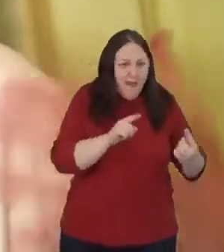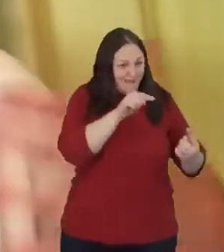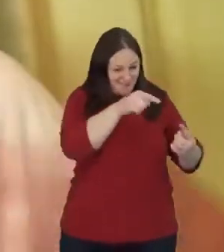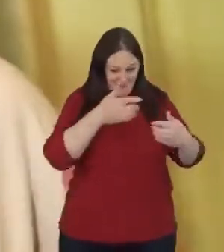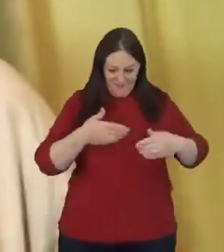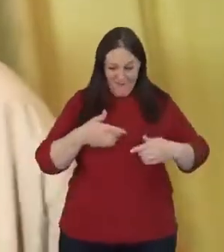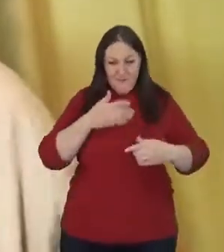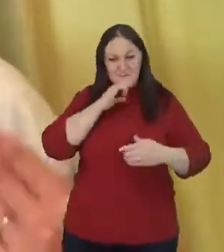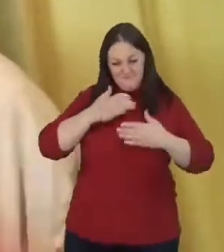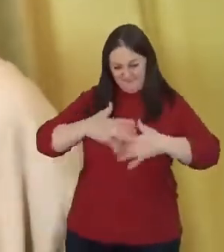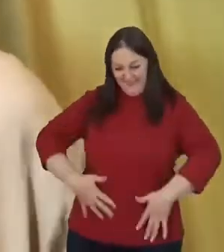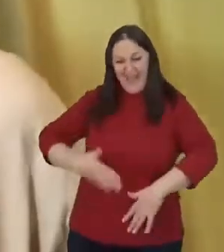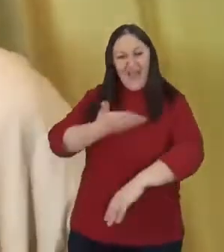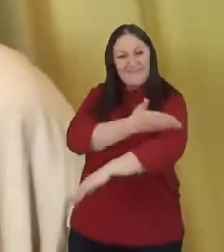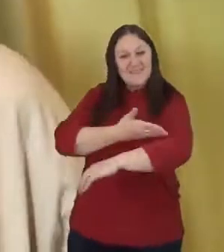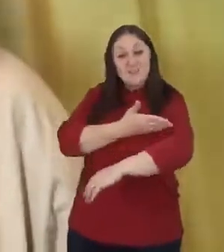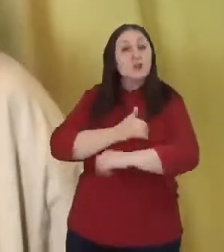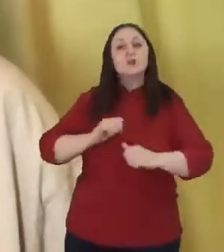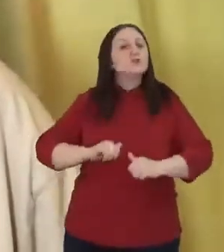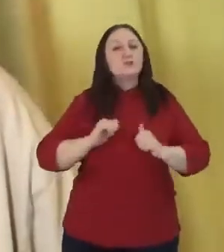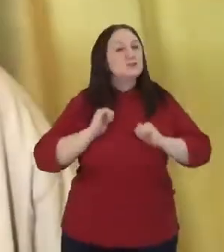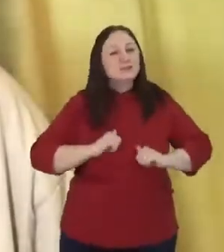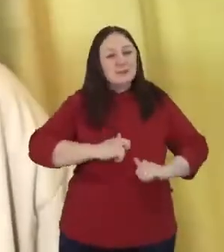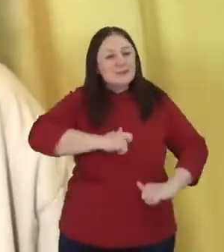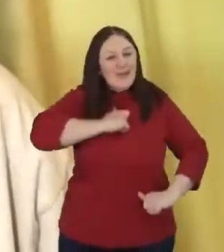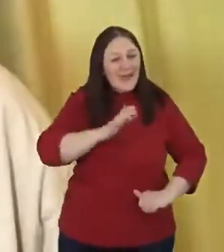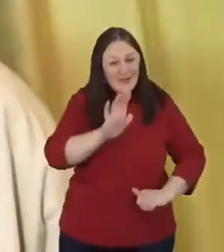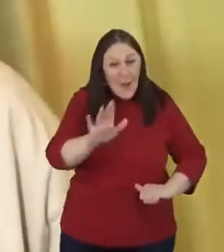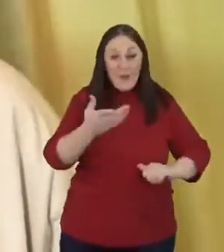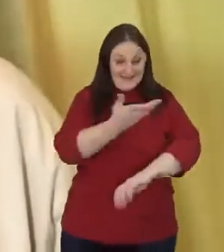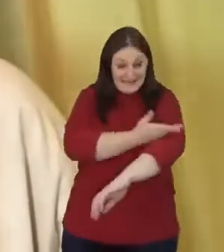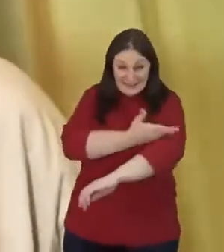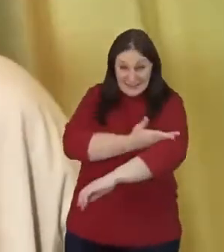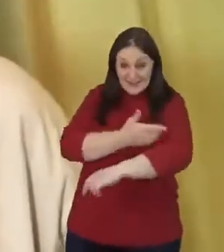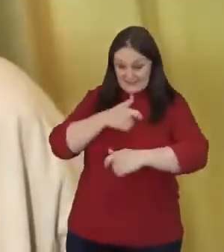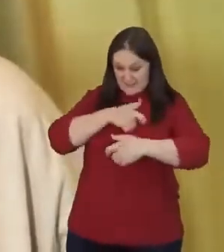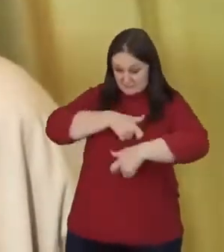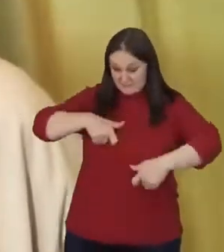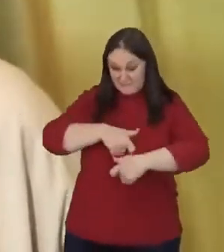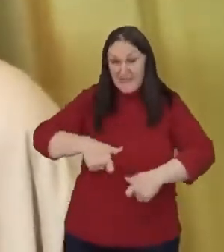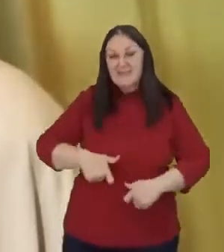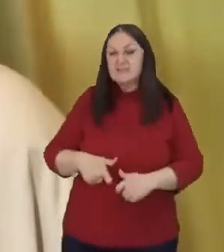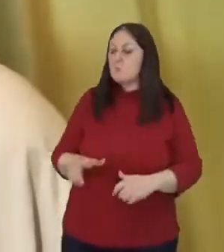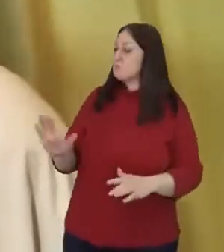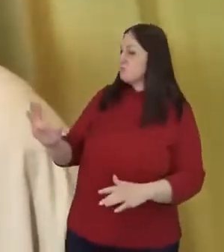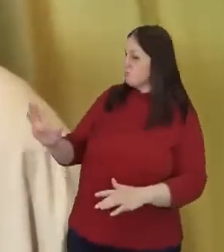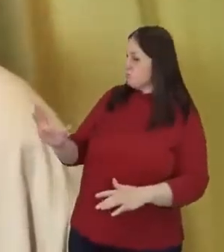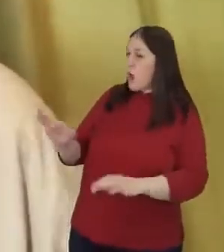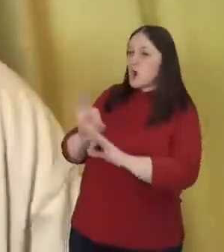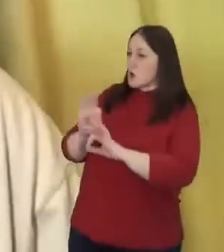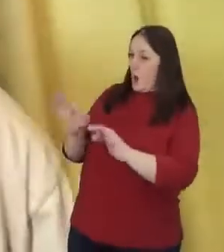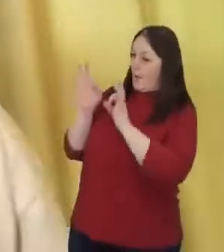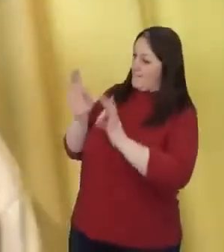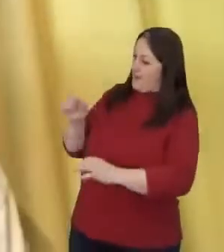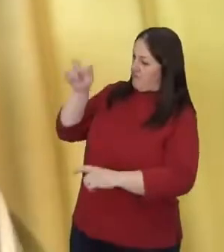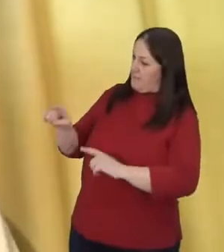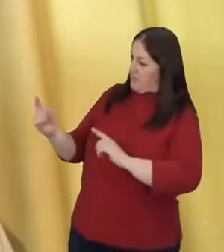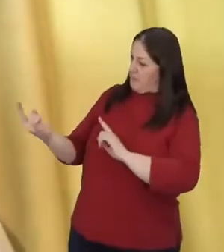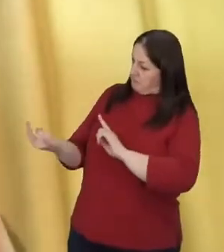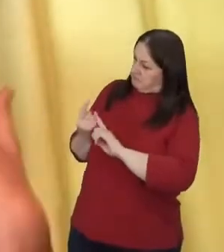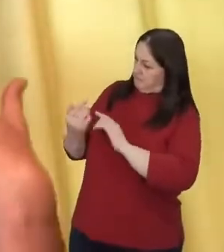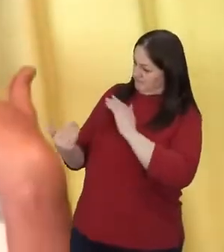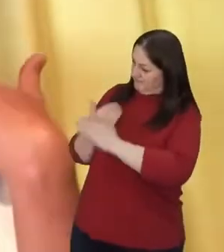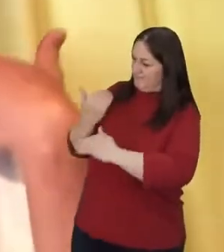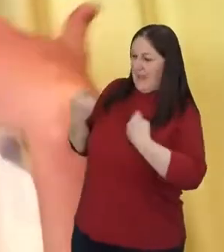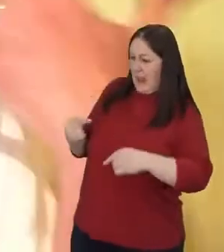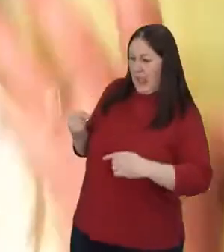that instead of just suits and ties, they had t-shirts on and the t-shirt said, no perfect people allowed. Come on, right?